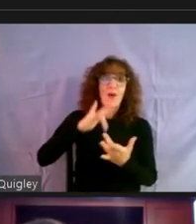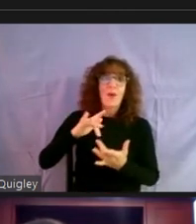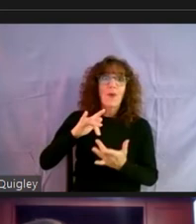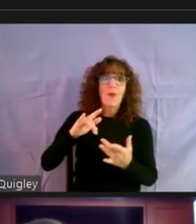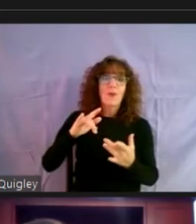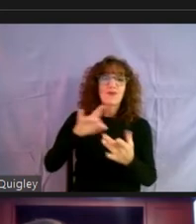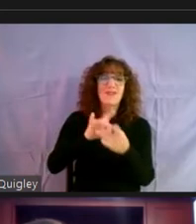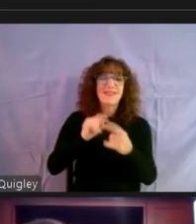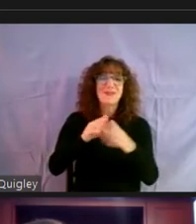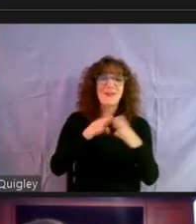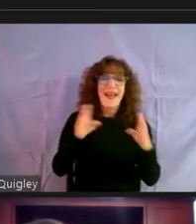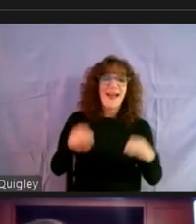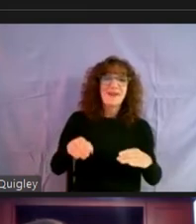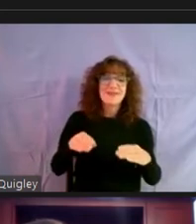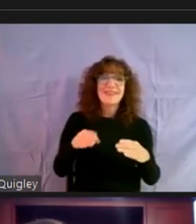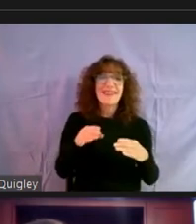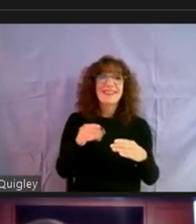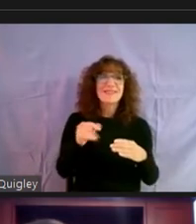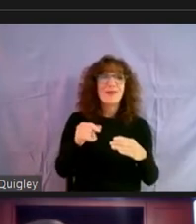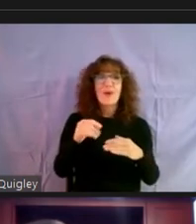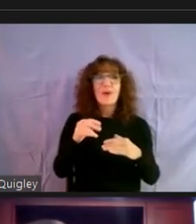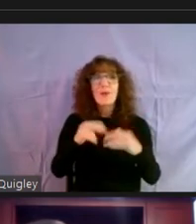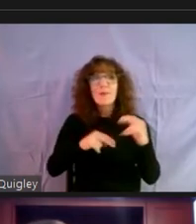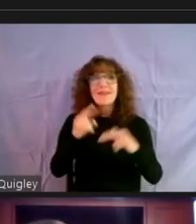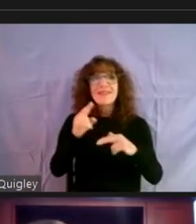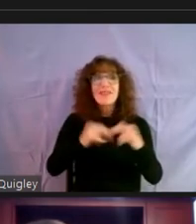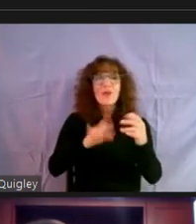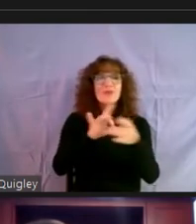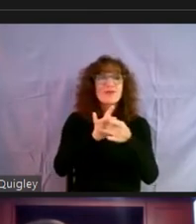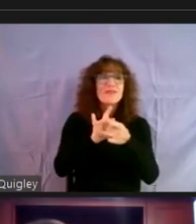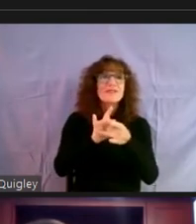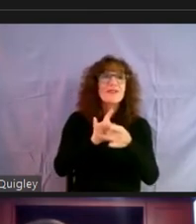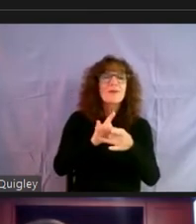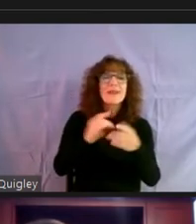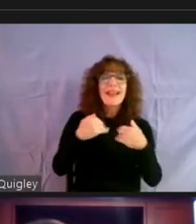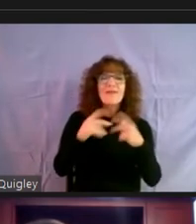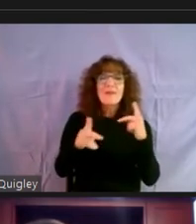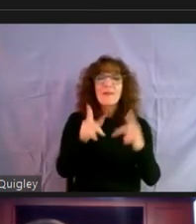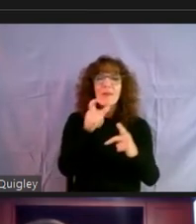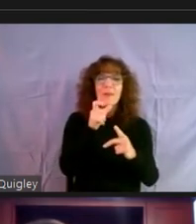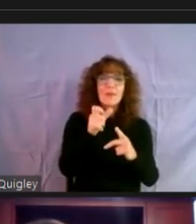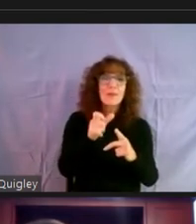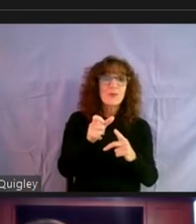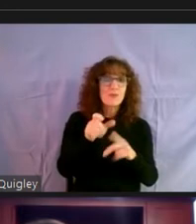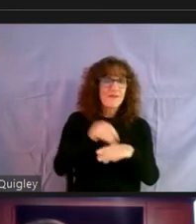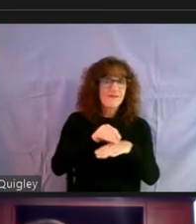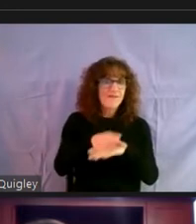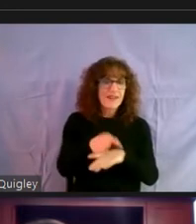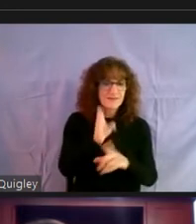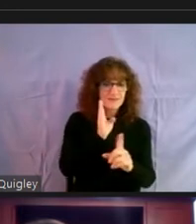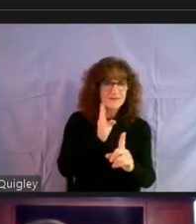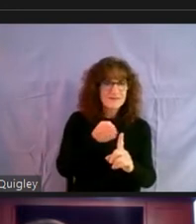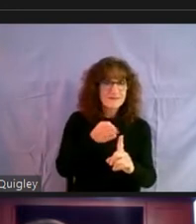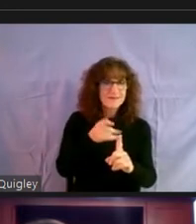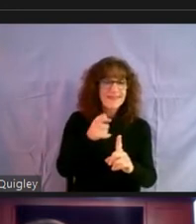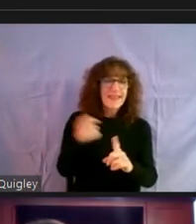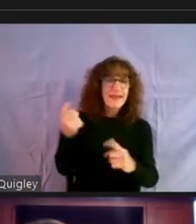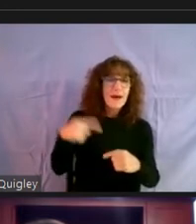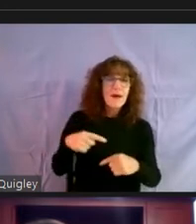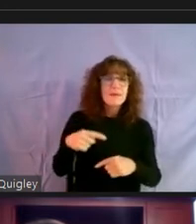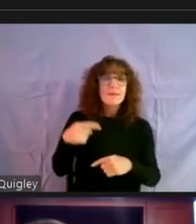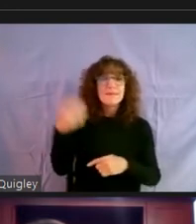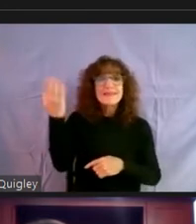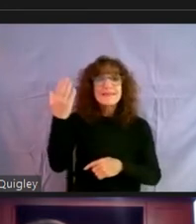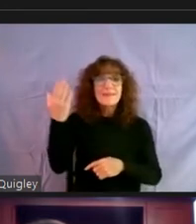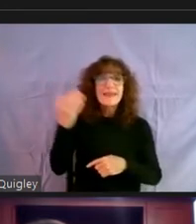right? So in building those relationships, we can have the people who are directly affected come and speak at the county council